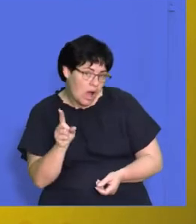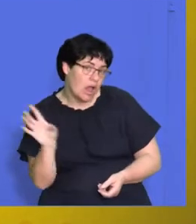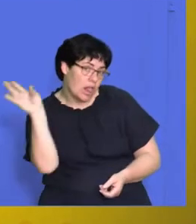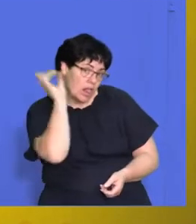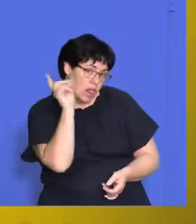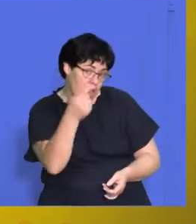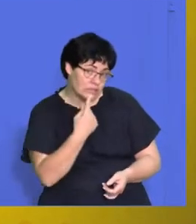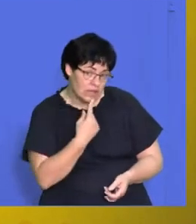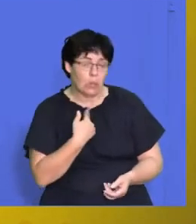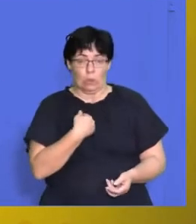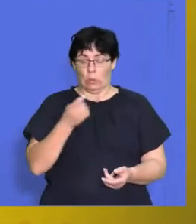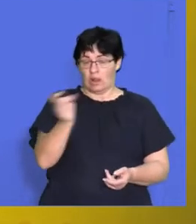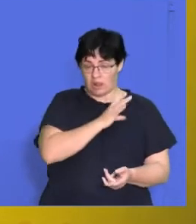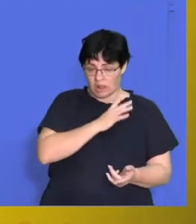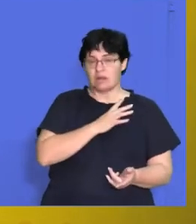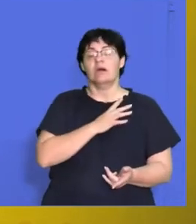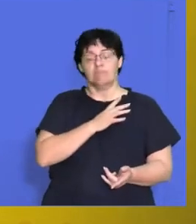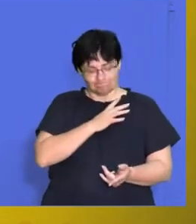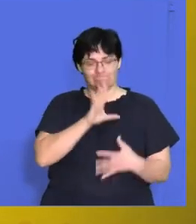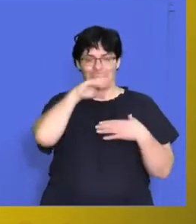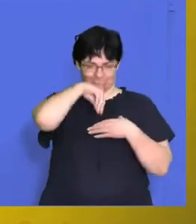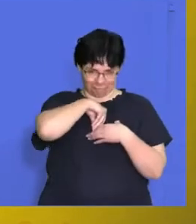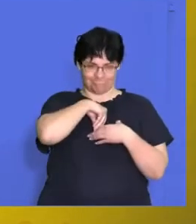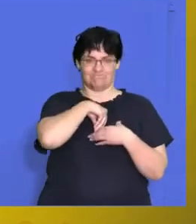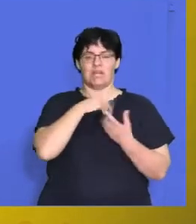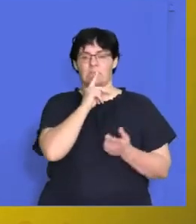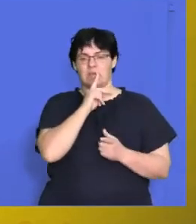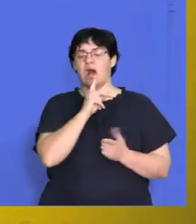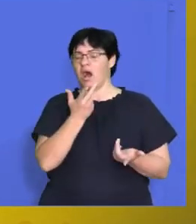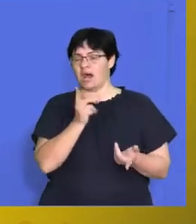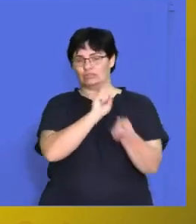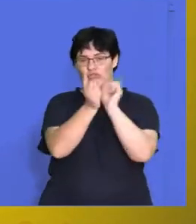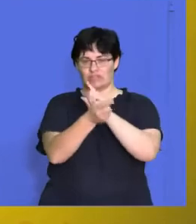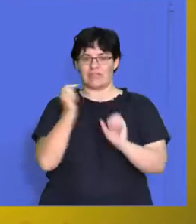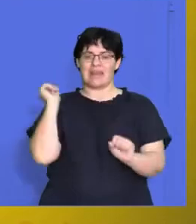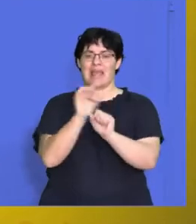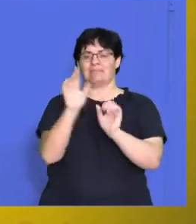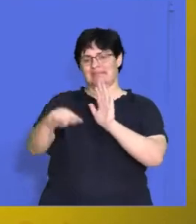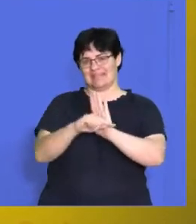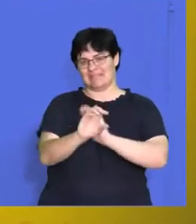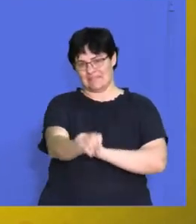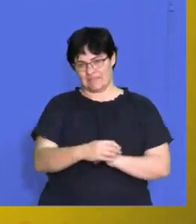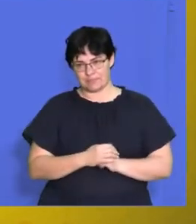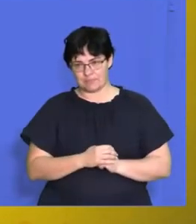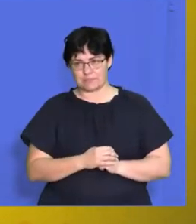customer has to say wholeheartedly we take that into account and it may impact us negatively